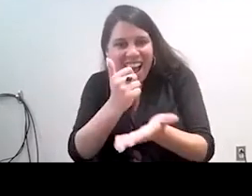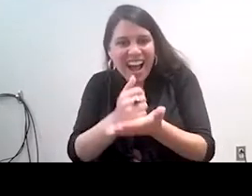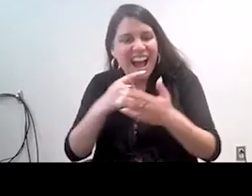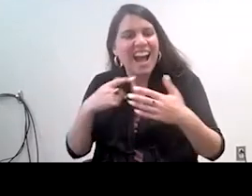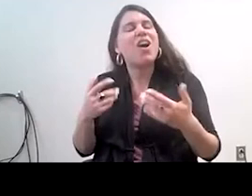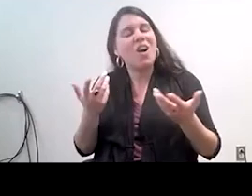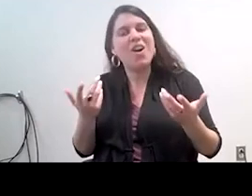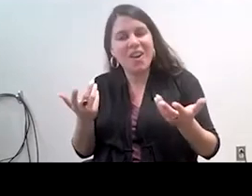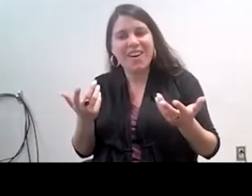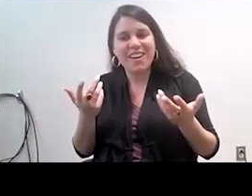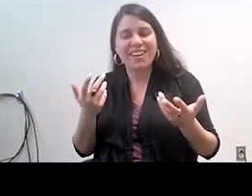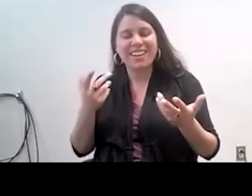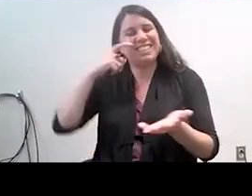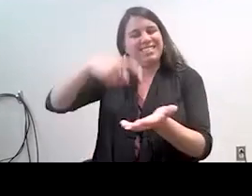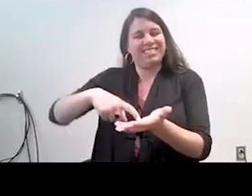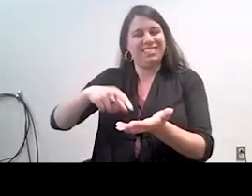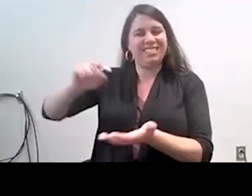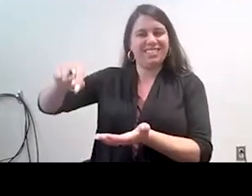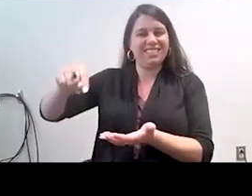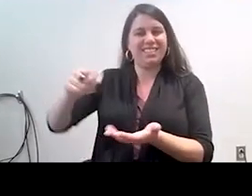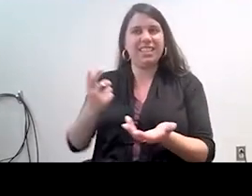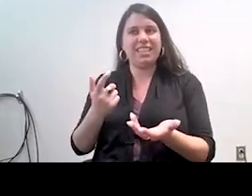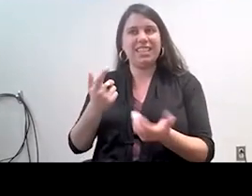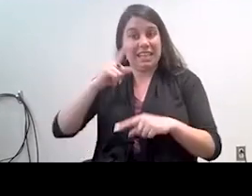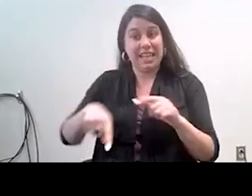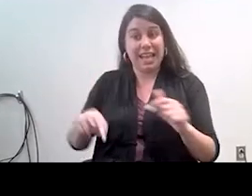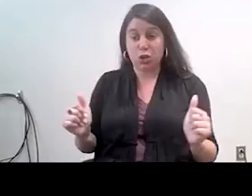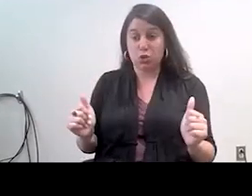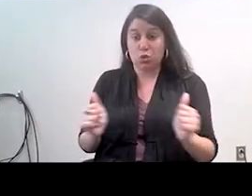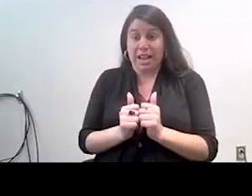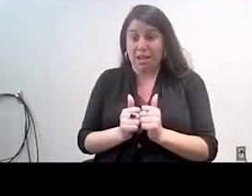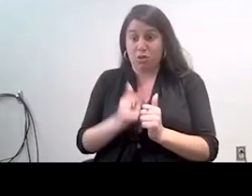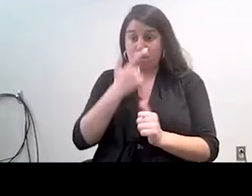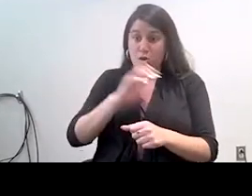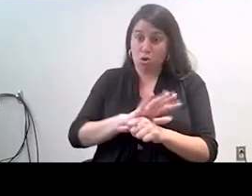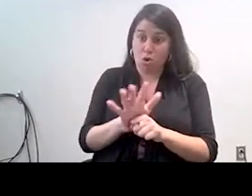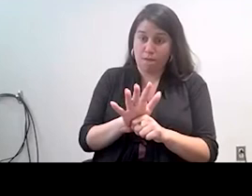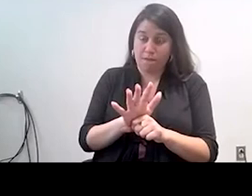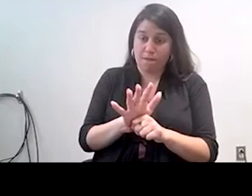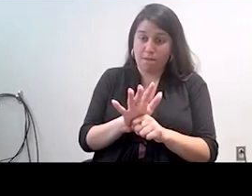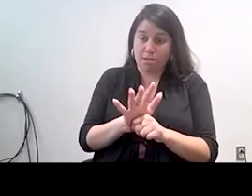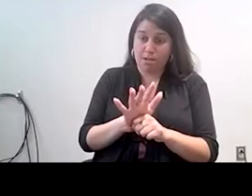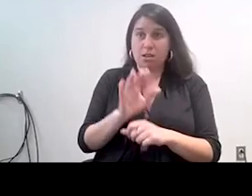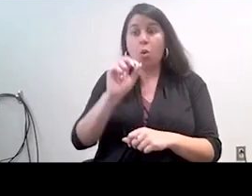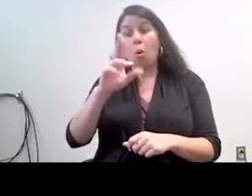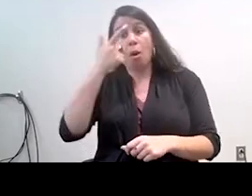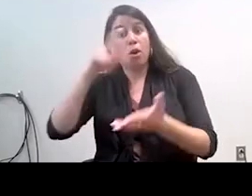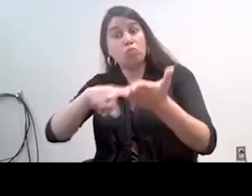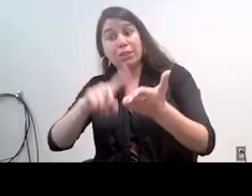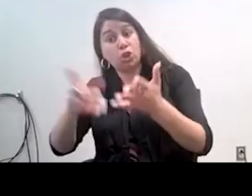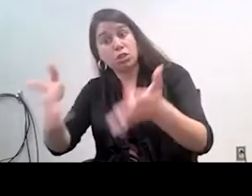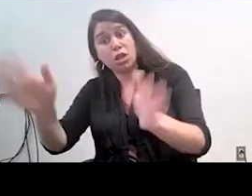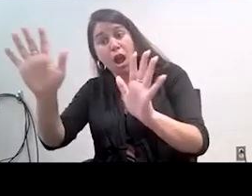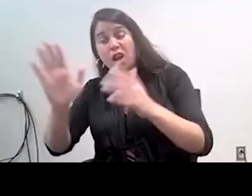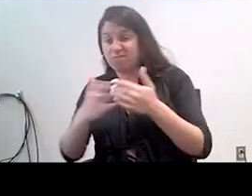so even though we can't be together whether it's because of COVID or because the research has ended it's really important